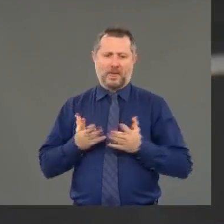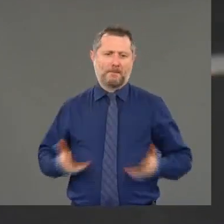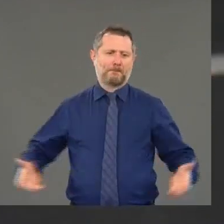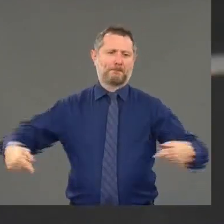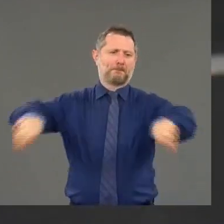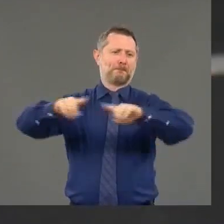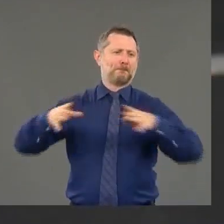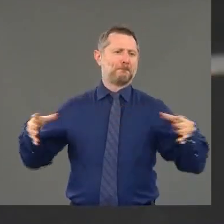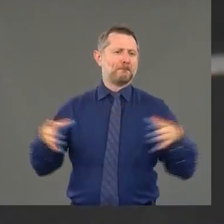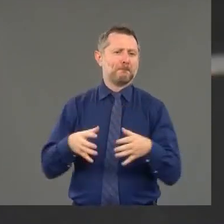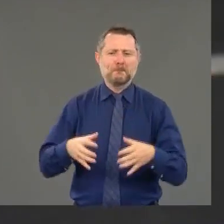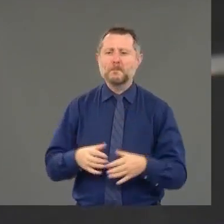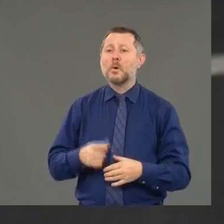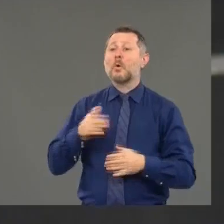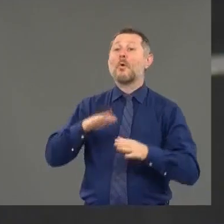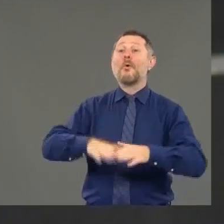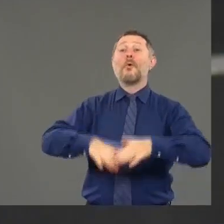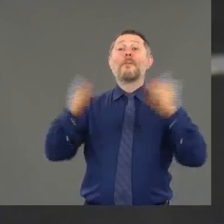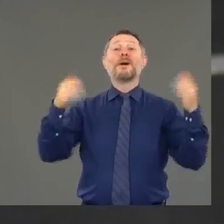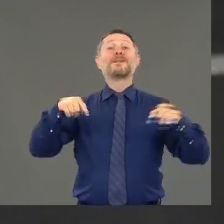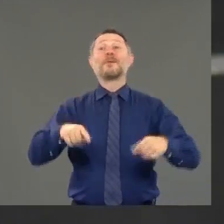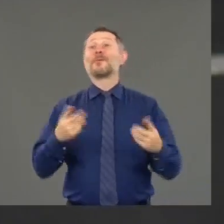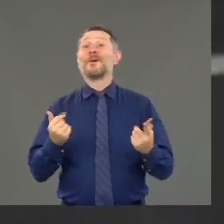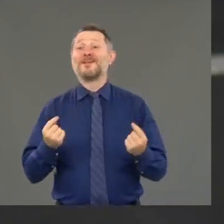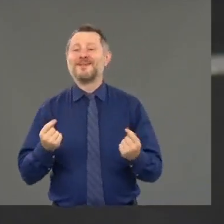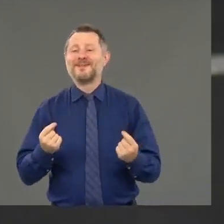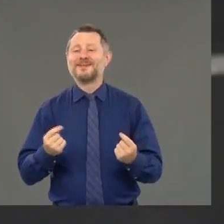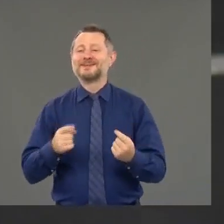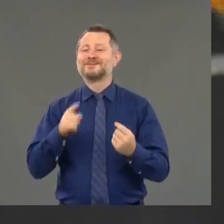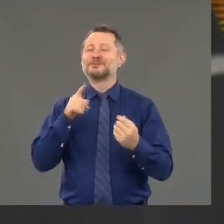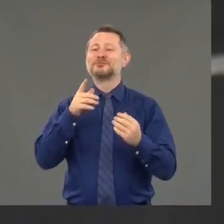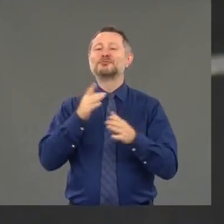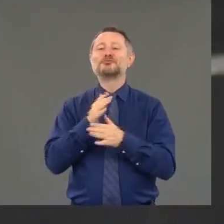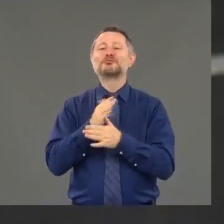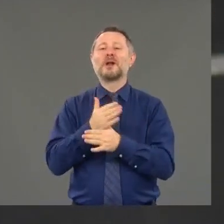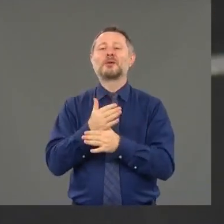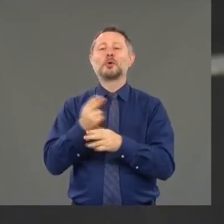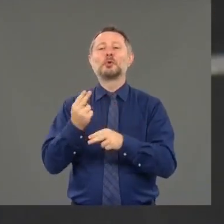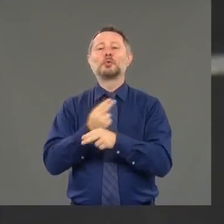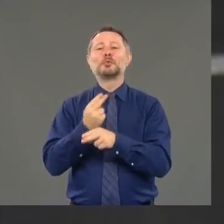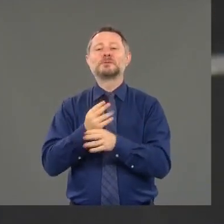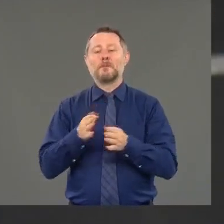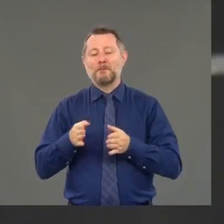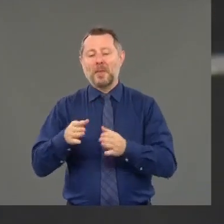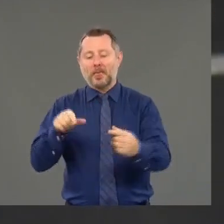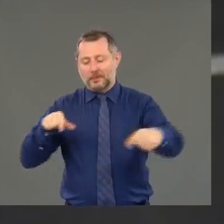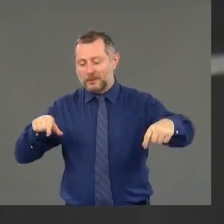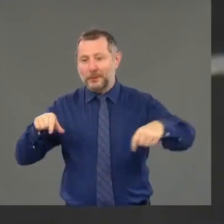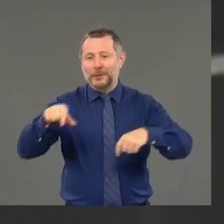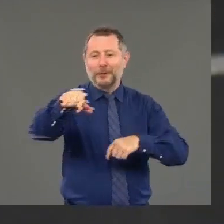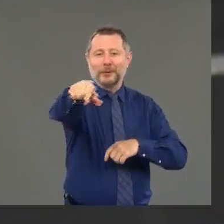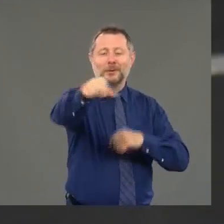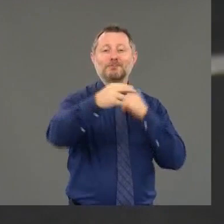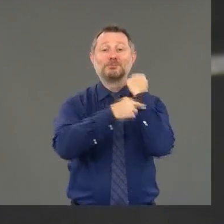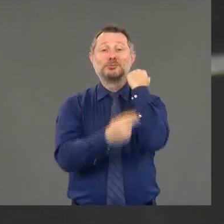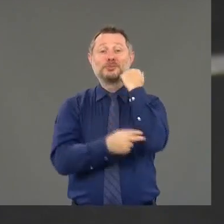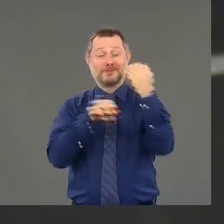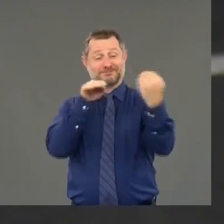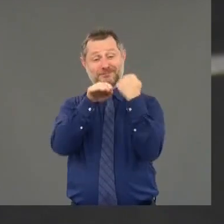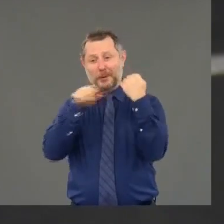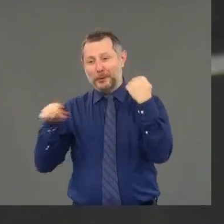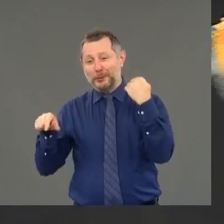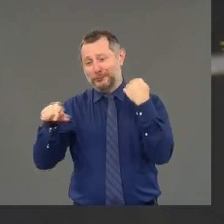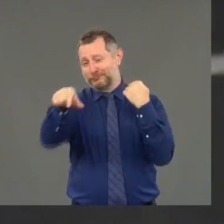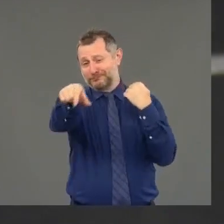open the pedestrian shared use path on the bridge that I think is going to be a big hit, a big success.